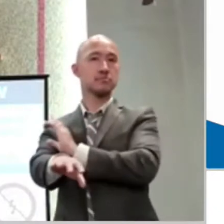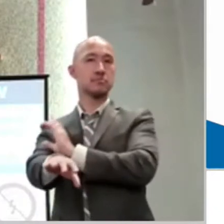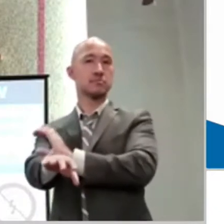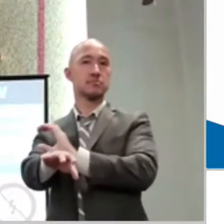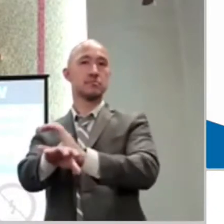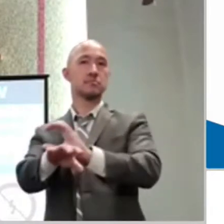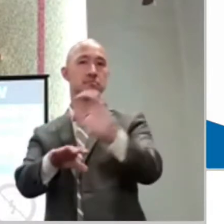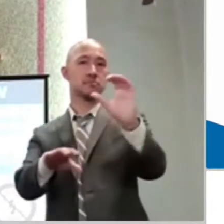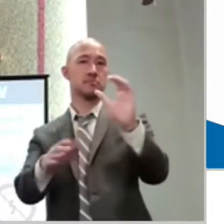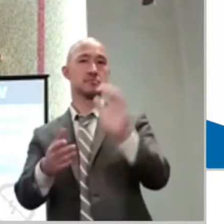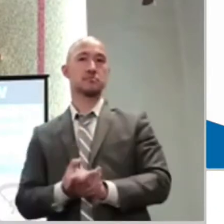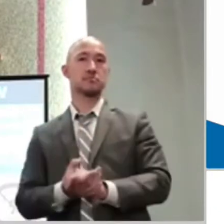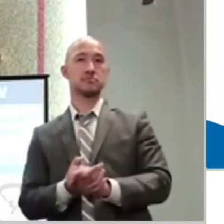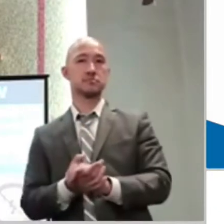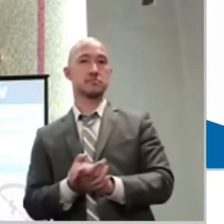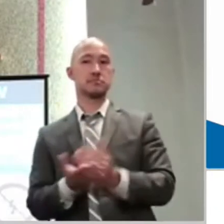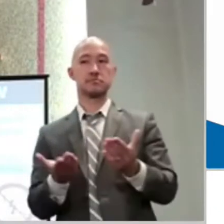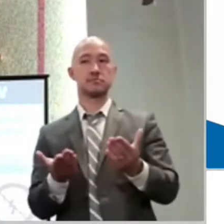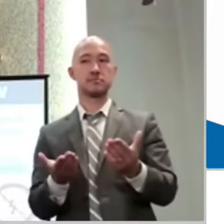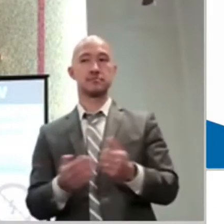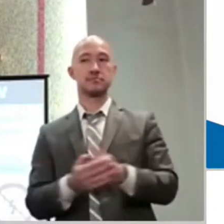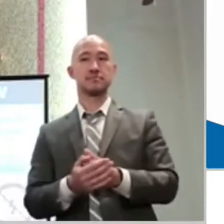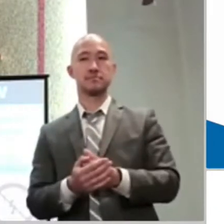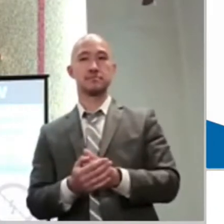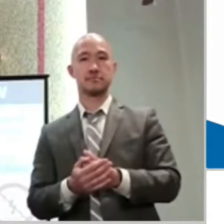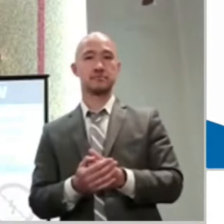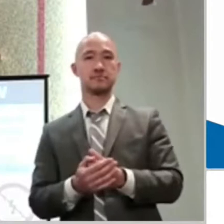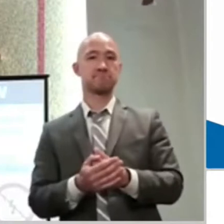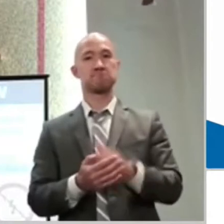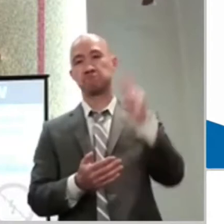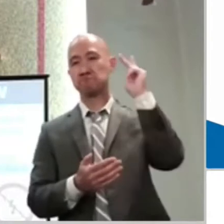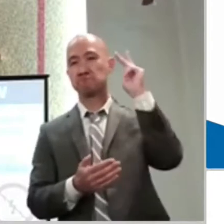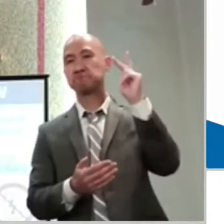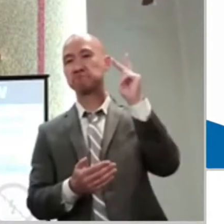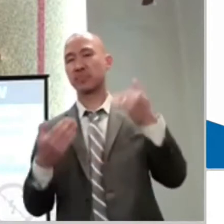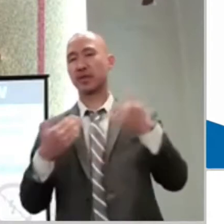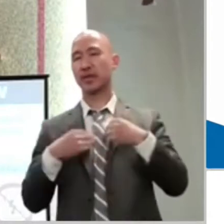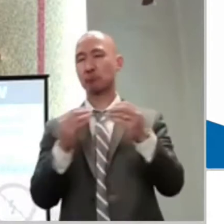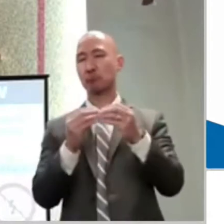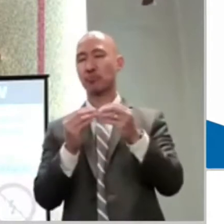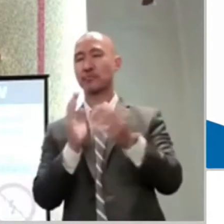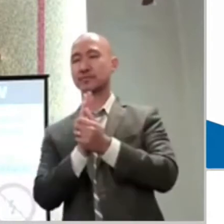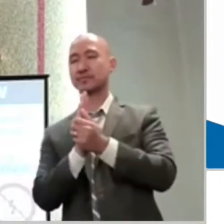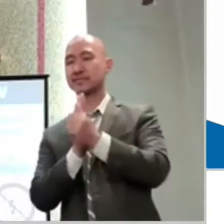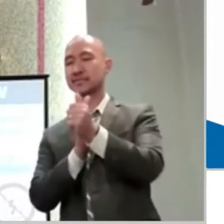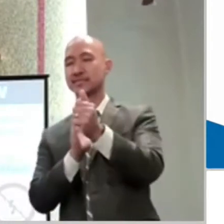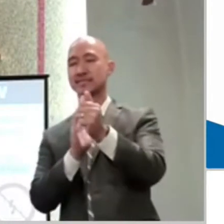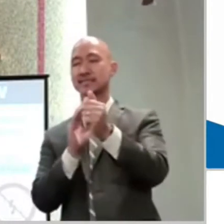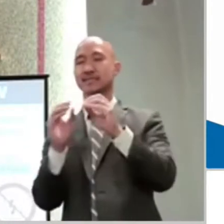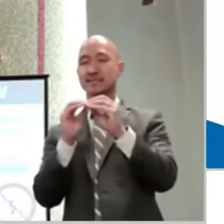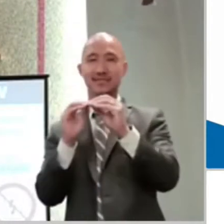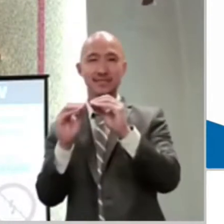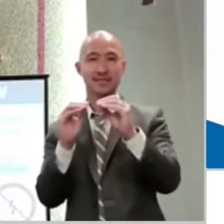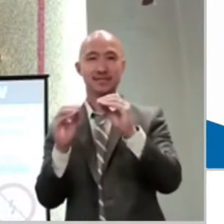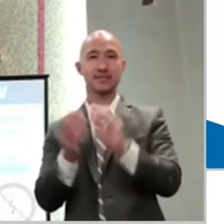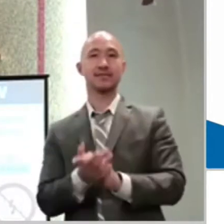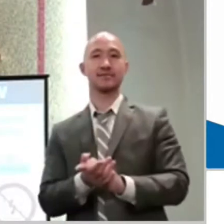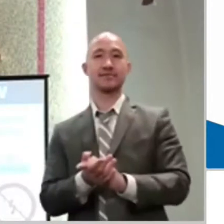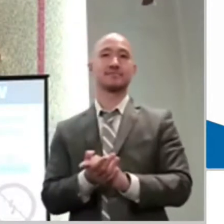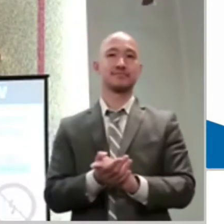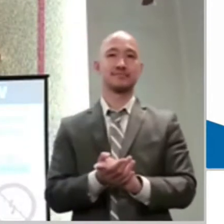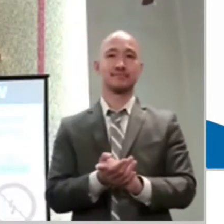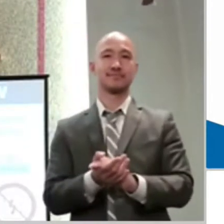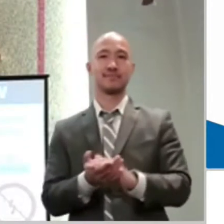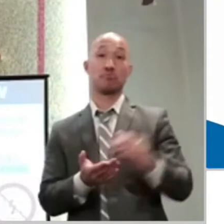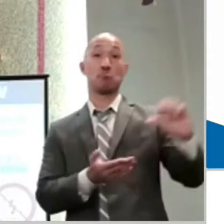is unseen, right, I have a little bit more of talent there. And I know some of you get very frustrated. How do I fix this Wi-Fi